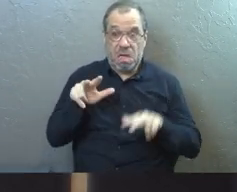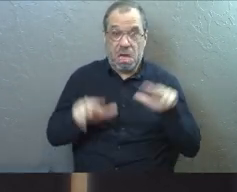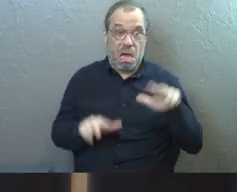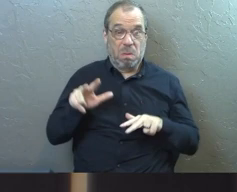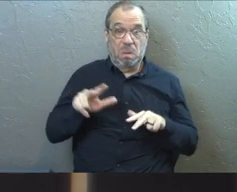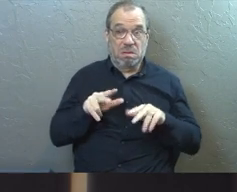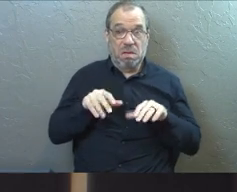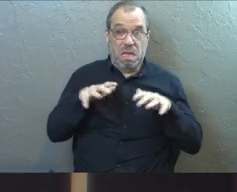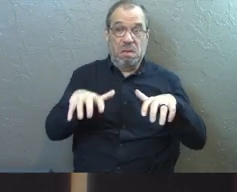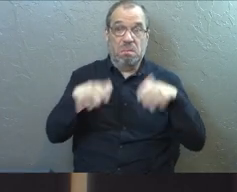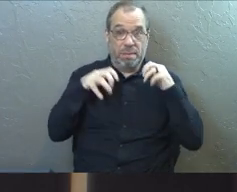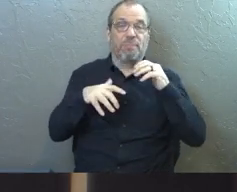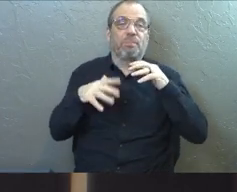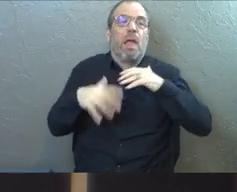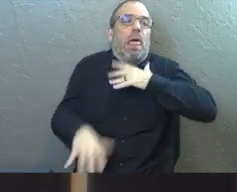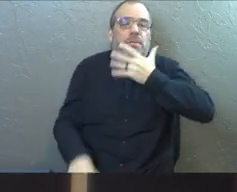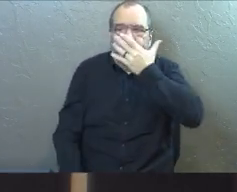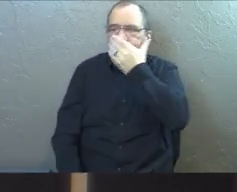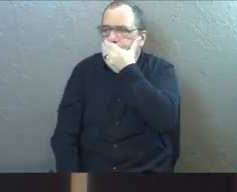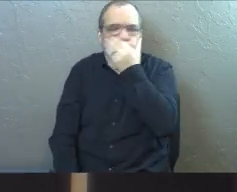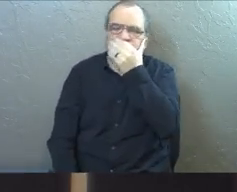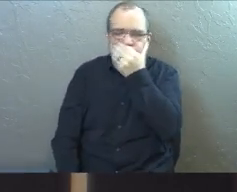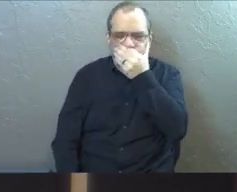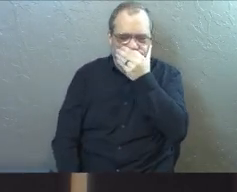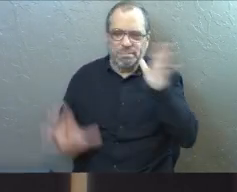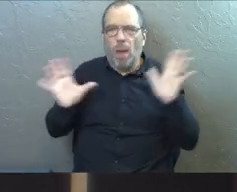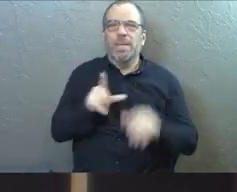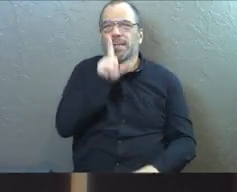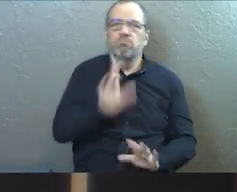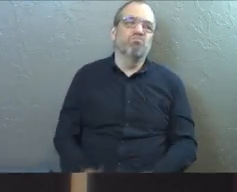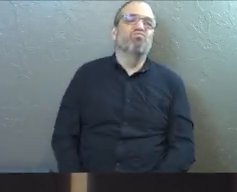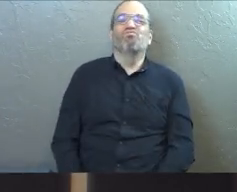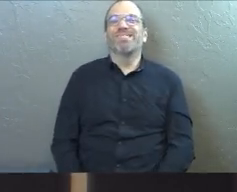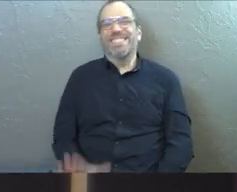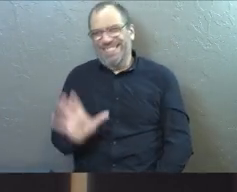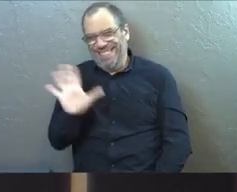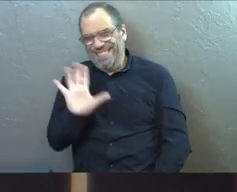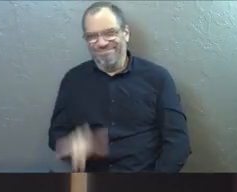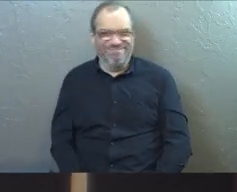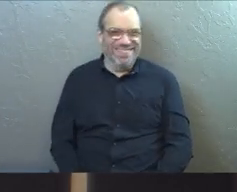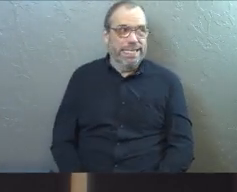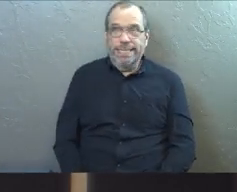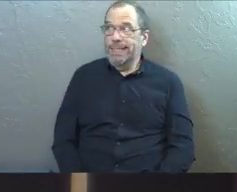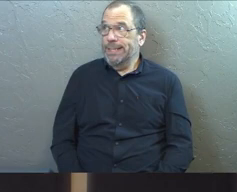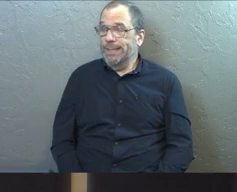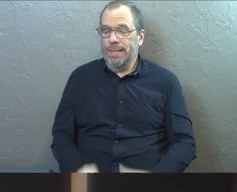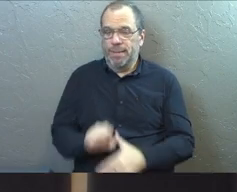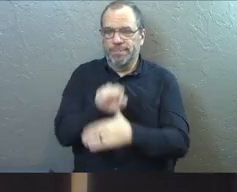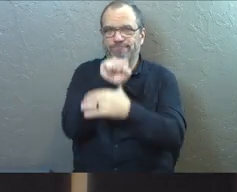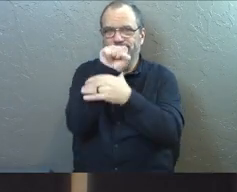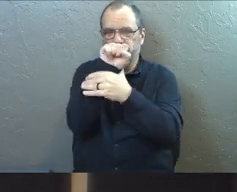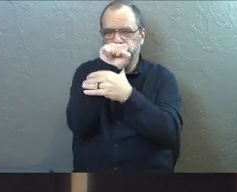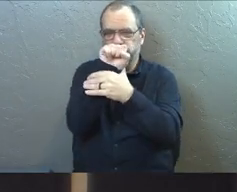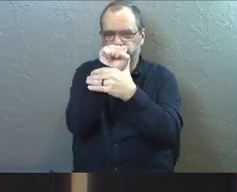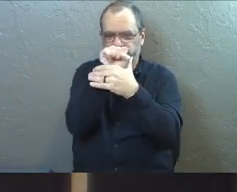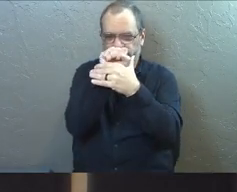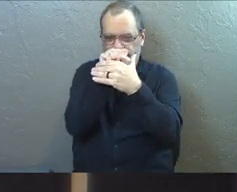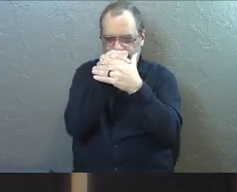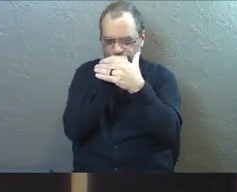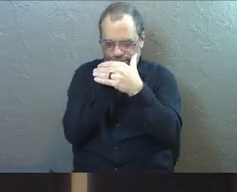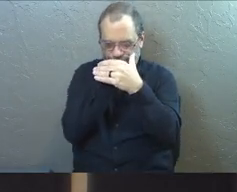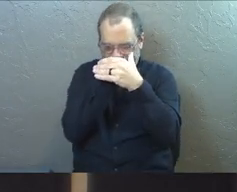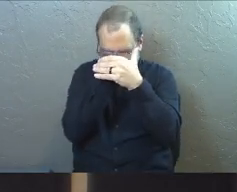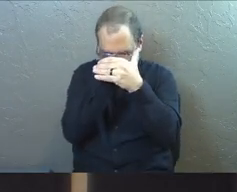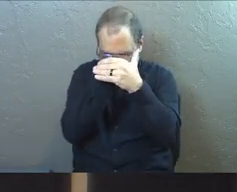situations in public. I can't do it, dude. I cannot. When things are weird, I'm like, there's nowhere to look at all. And I need to look anywhere I